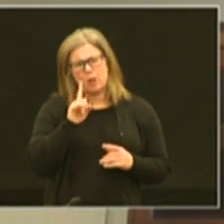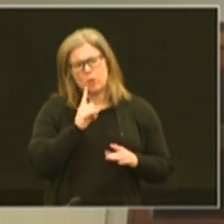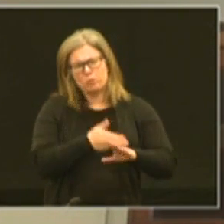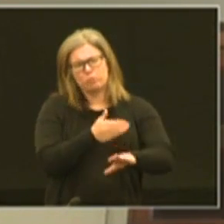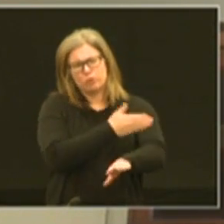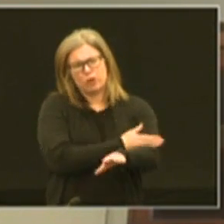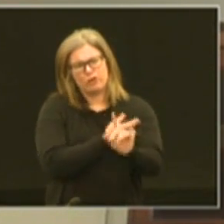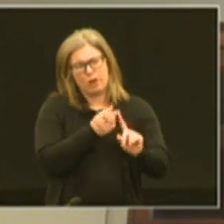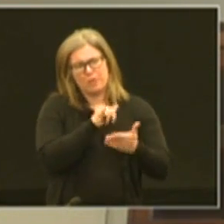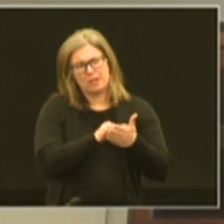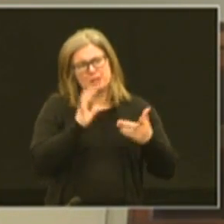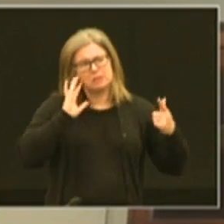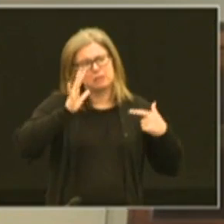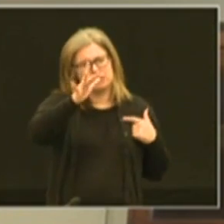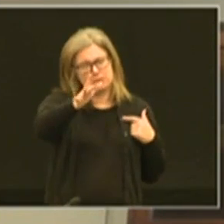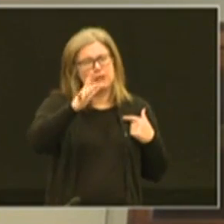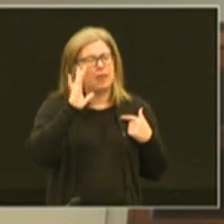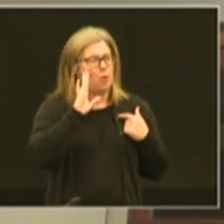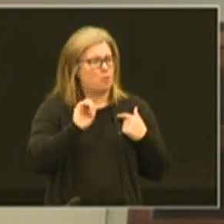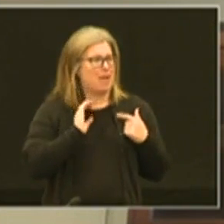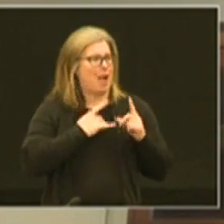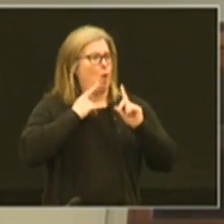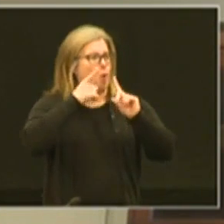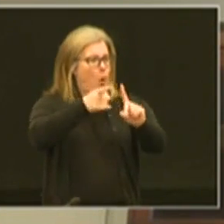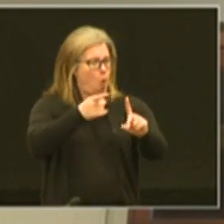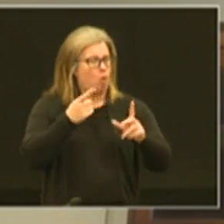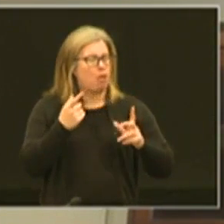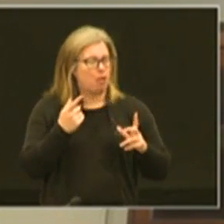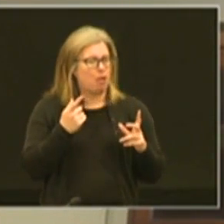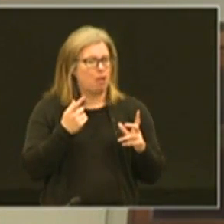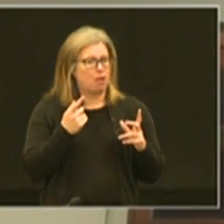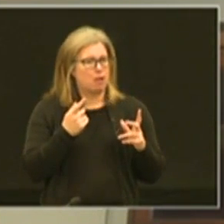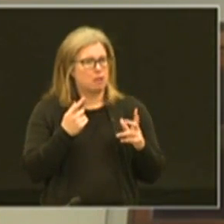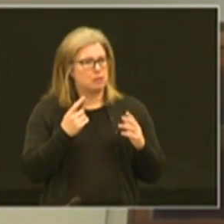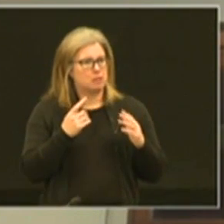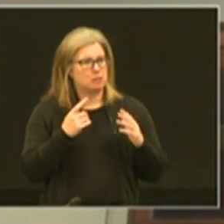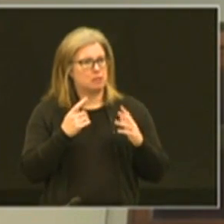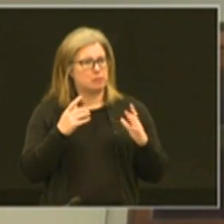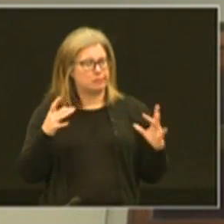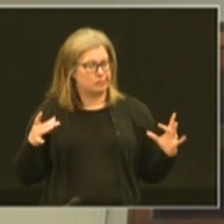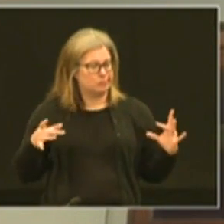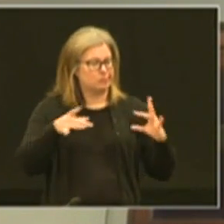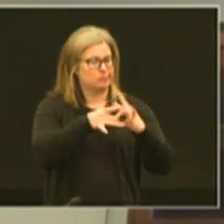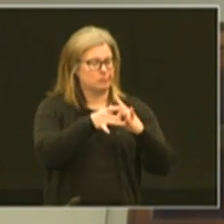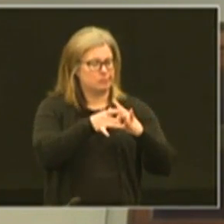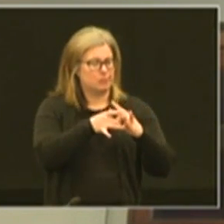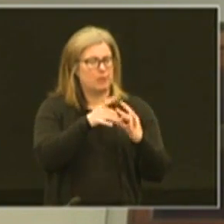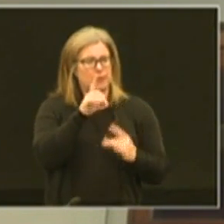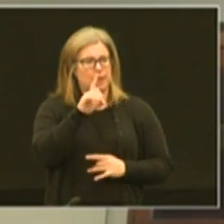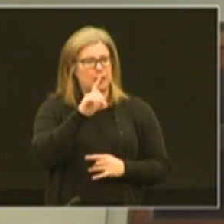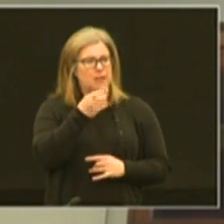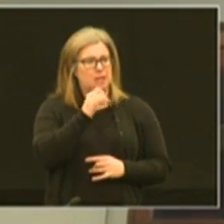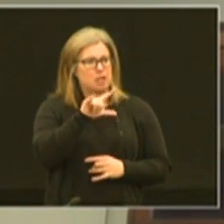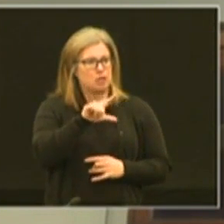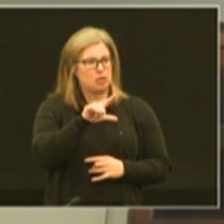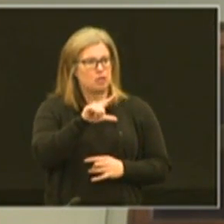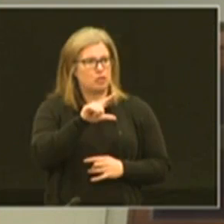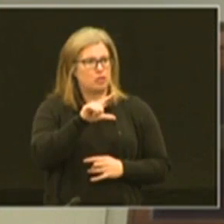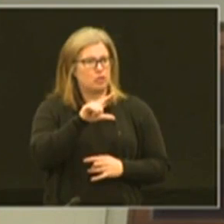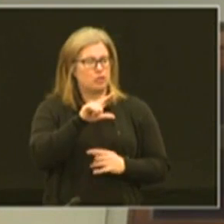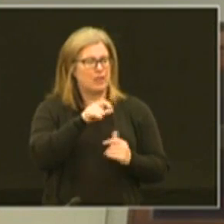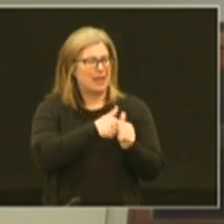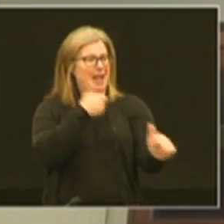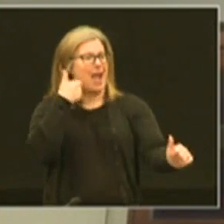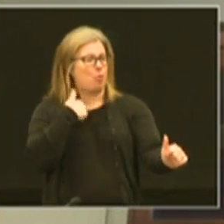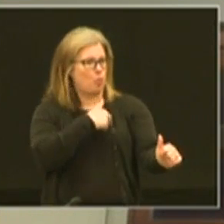improve out of this in the long run and that that's going to be our goal is to bridge that divide of that digital you know that